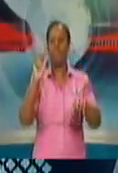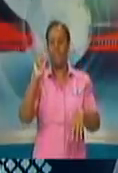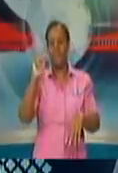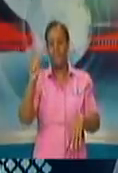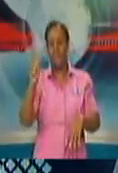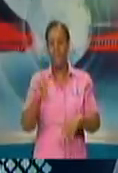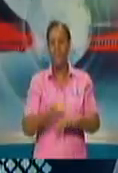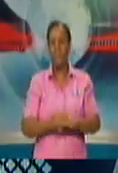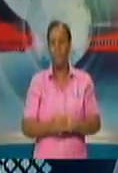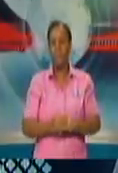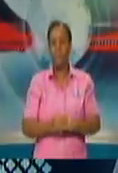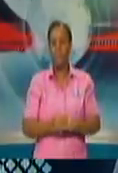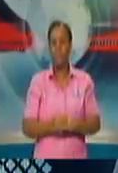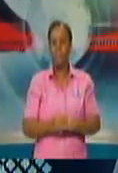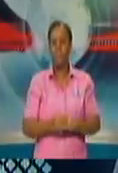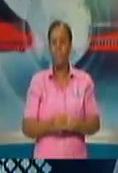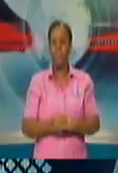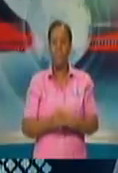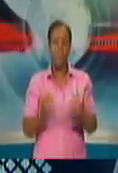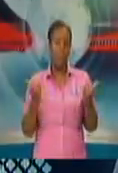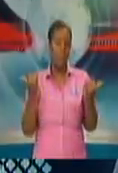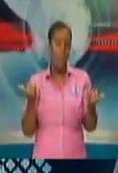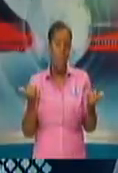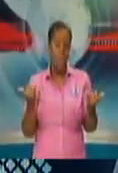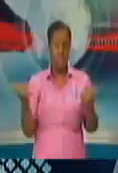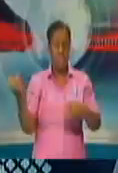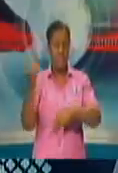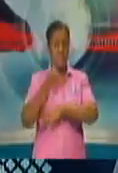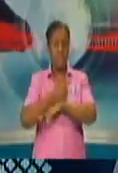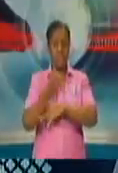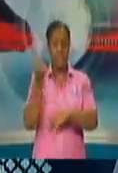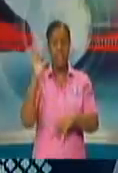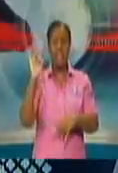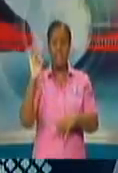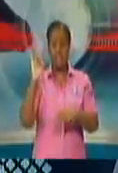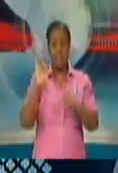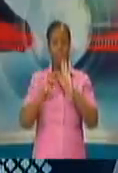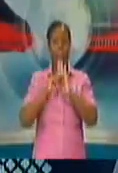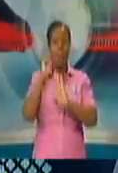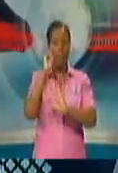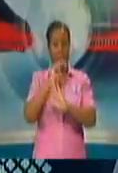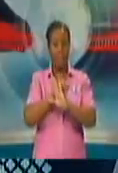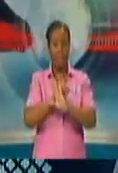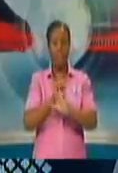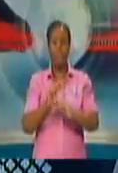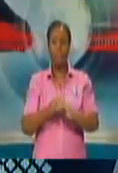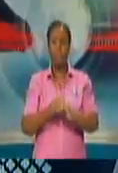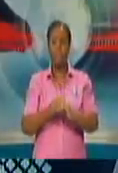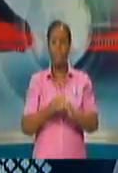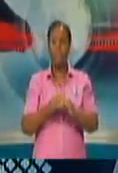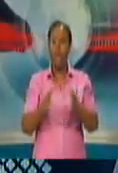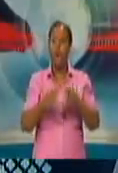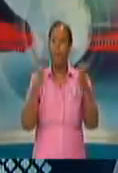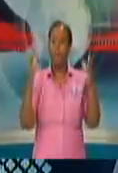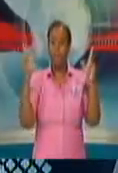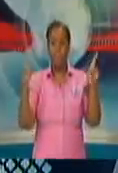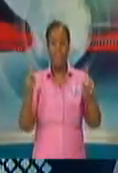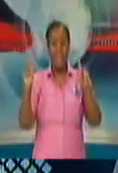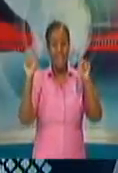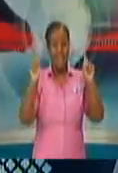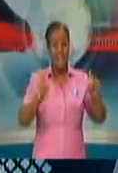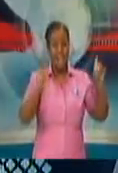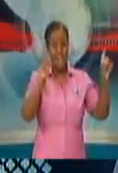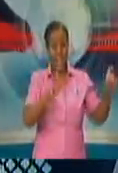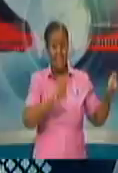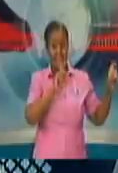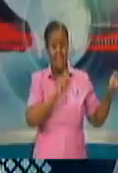for the 18th of the 5th 2020s as follows. The number of samples submitted to the Caribbean Public Health Agency as well as the University of the